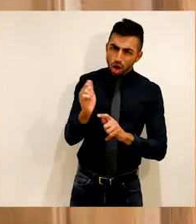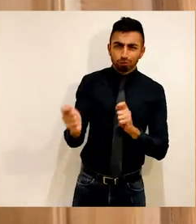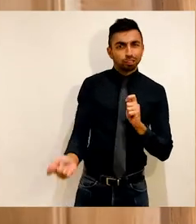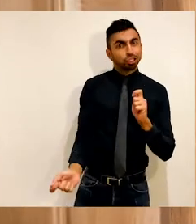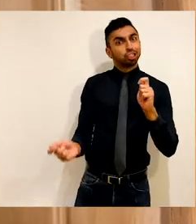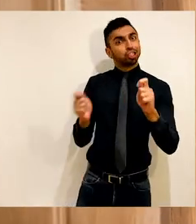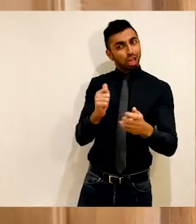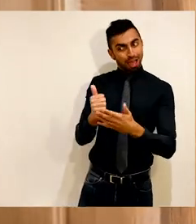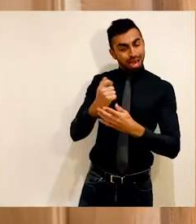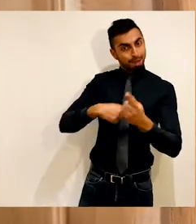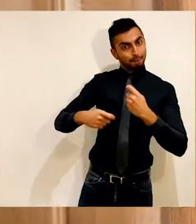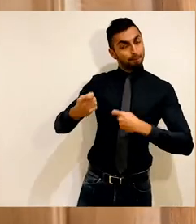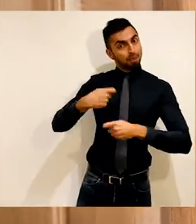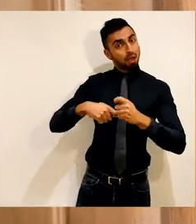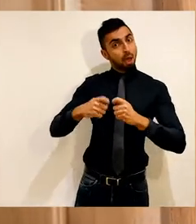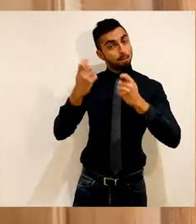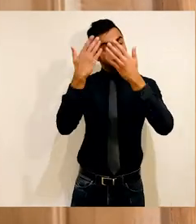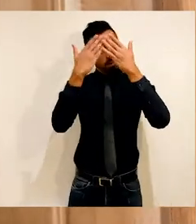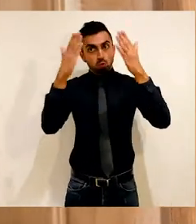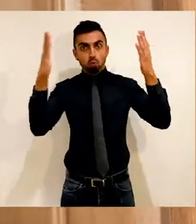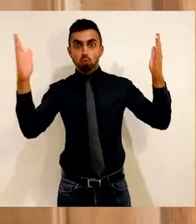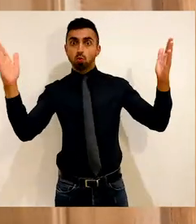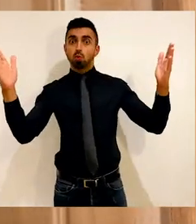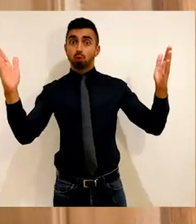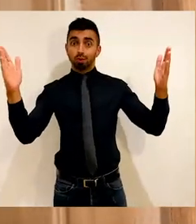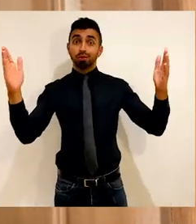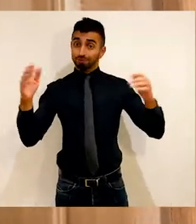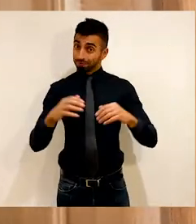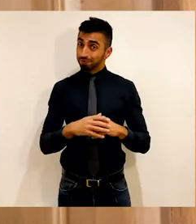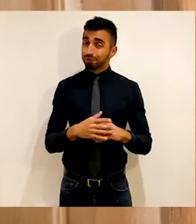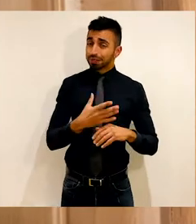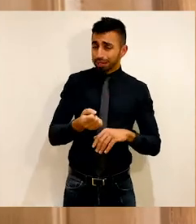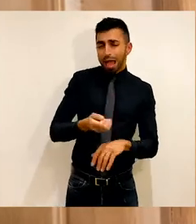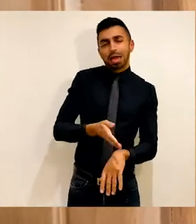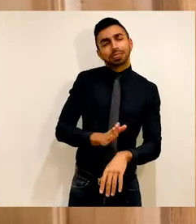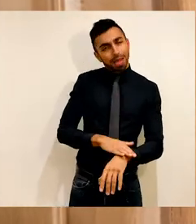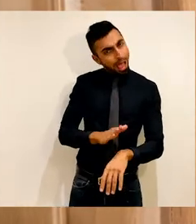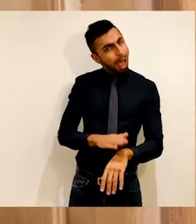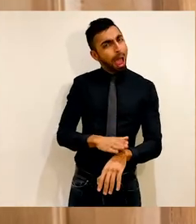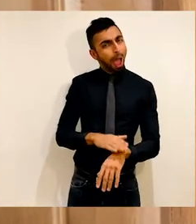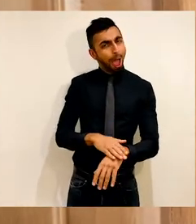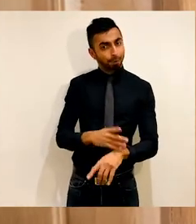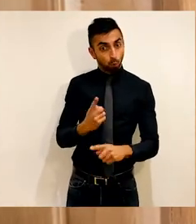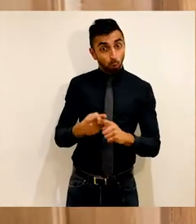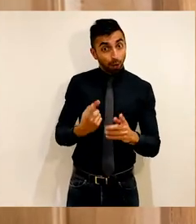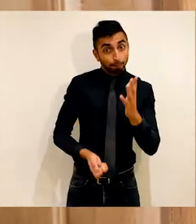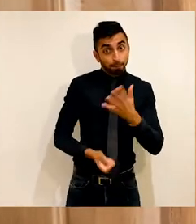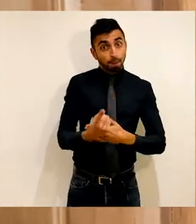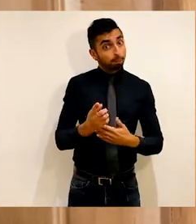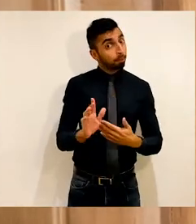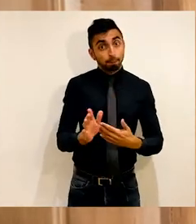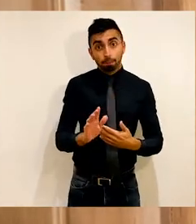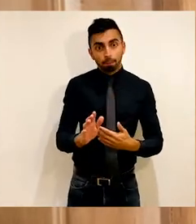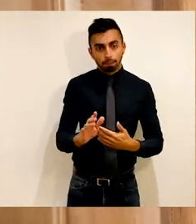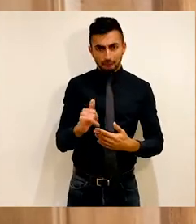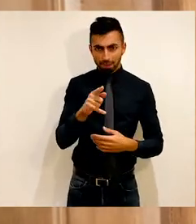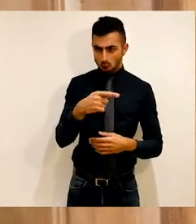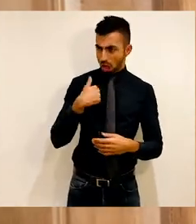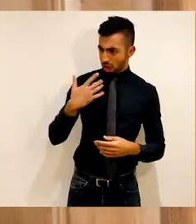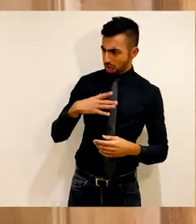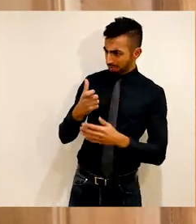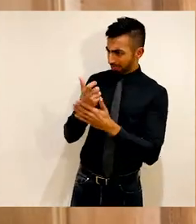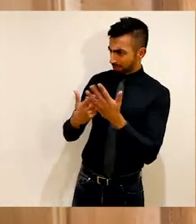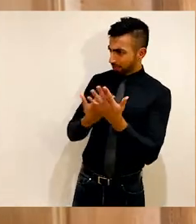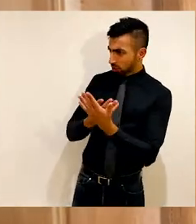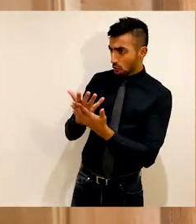to all of our experiences. But this takes time and it doesn't happen overnight, don't worry. And perhaps you need